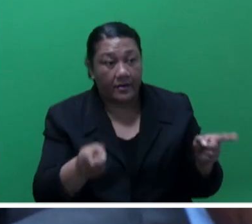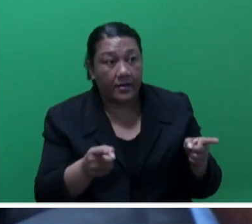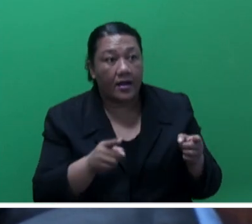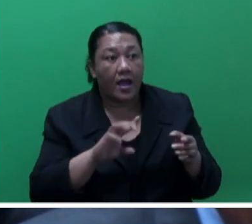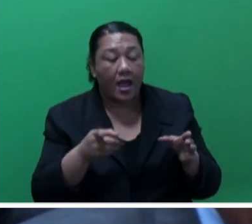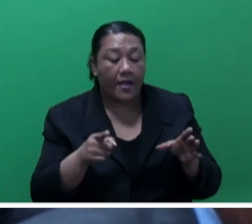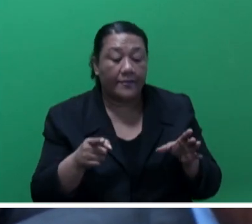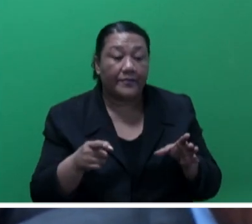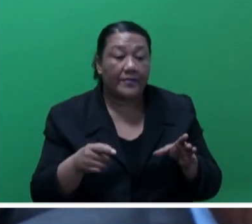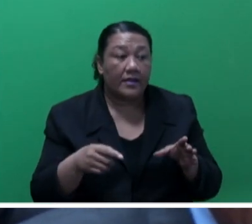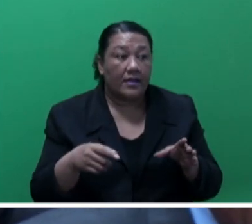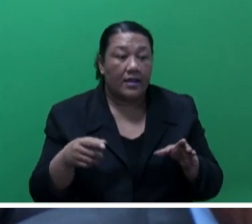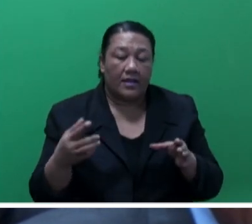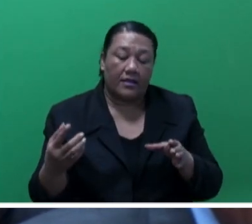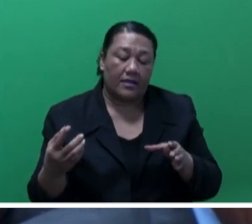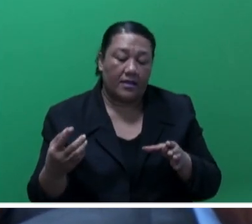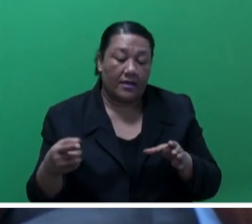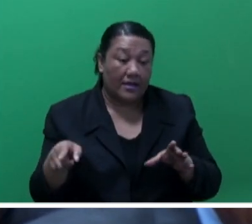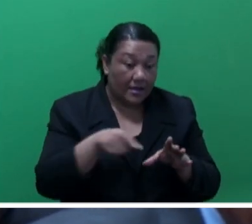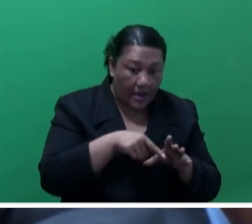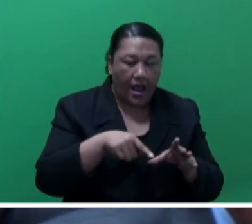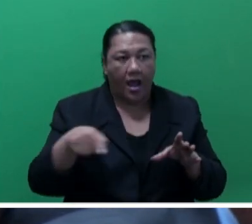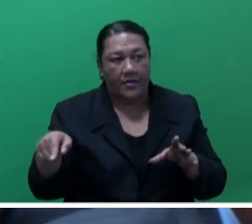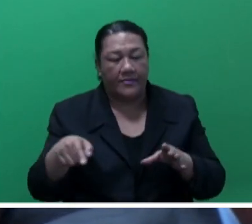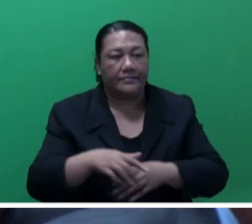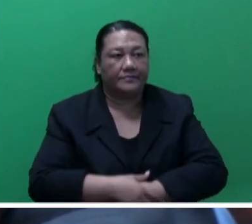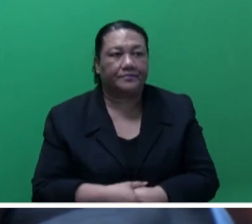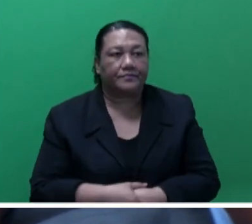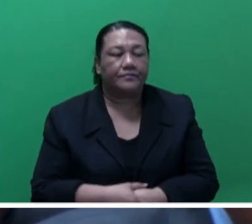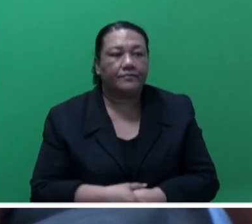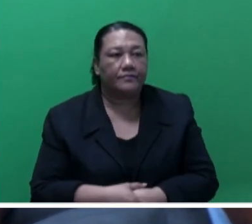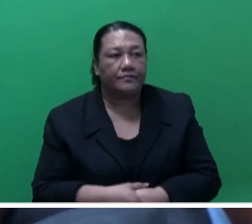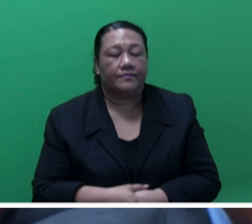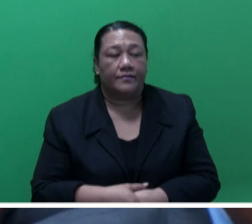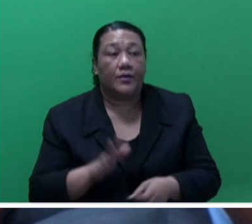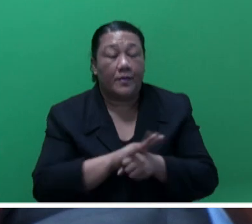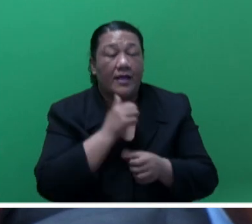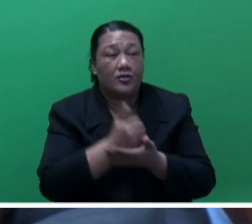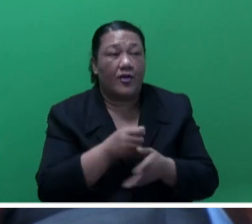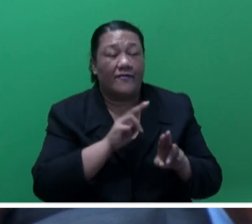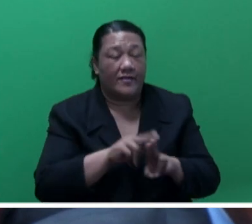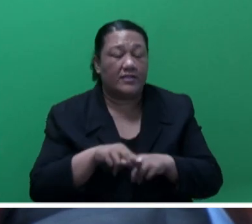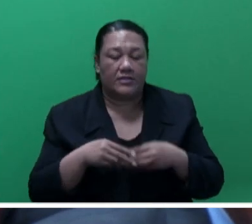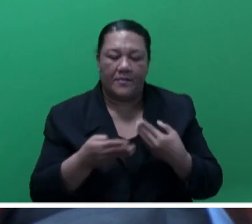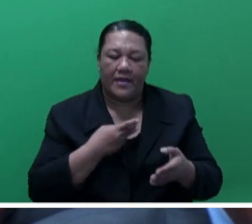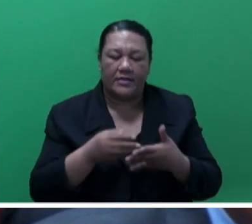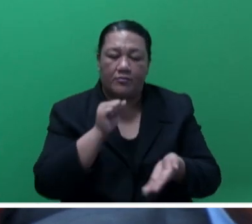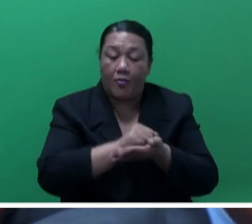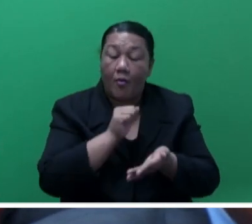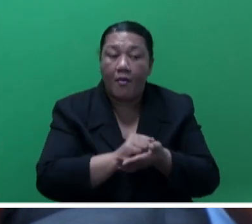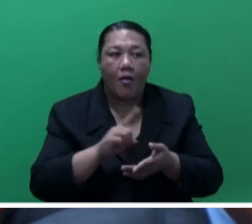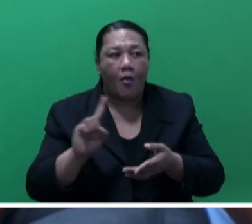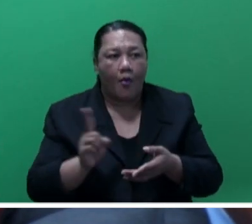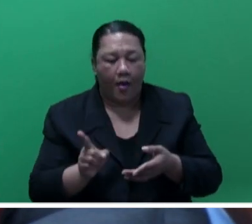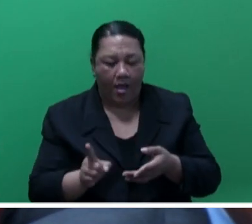and outgoing. The policy is to ensure that Fiji has a well-managed labour mobility governance framework